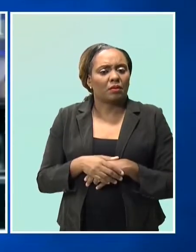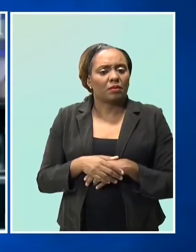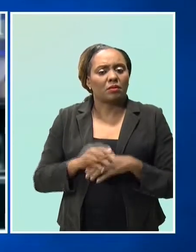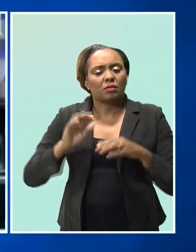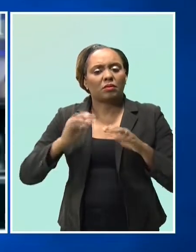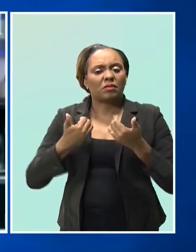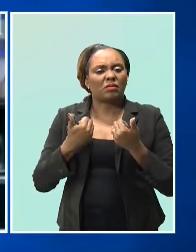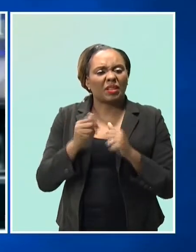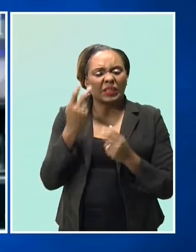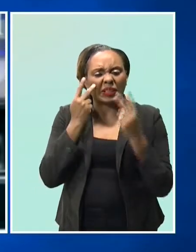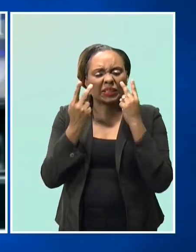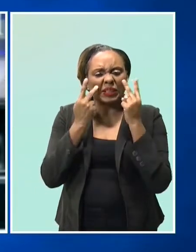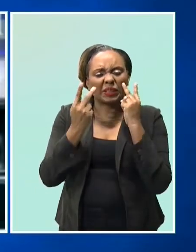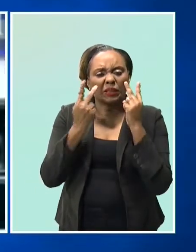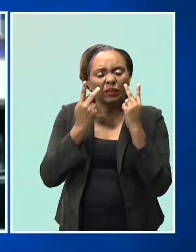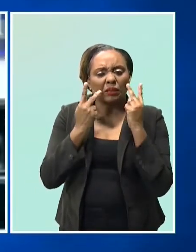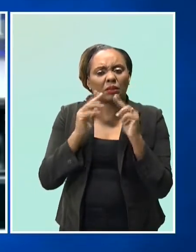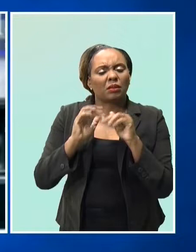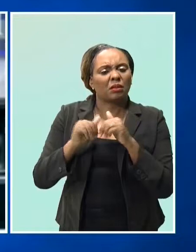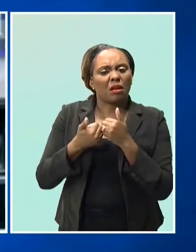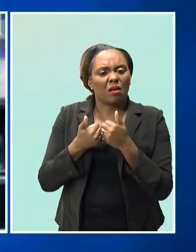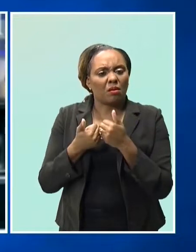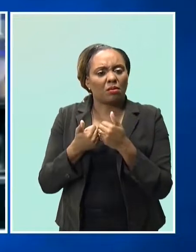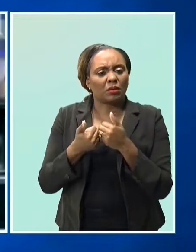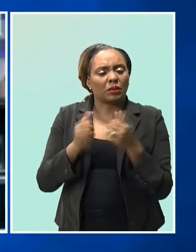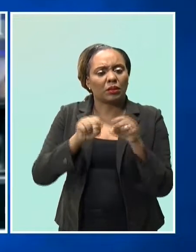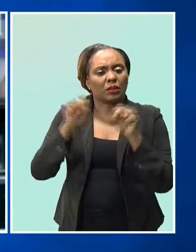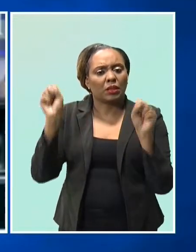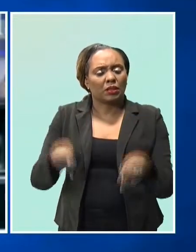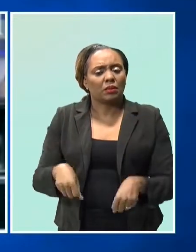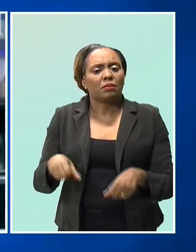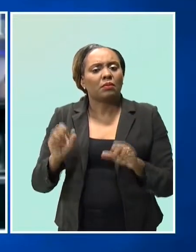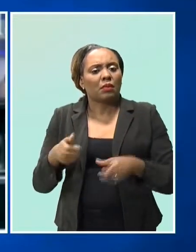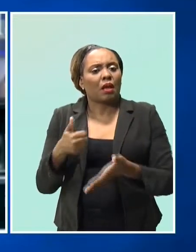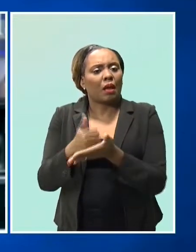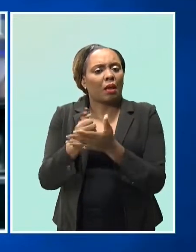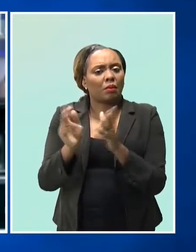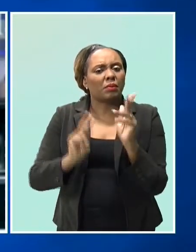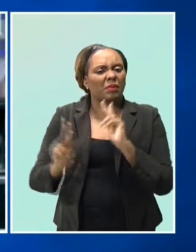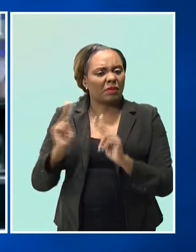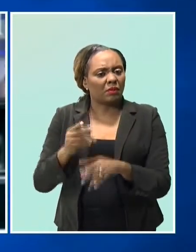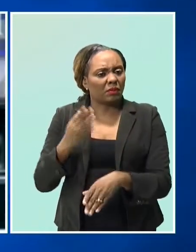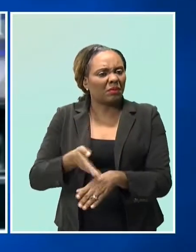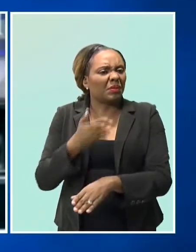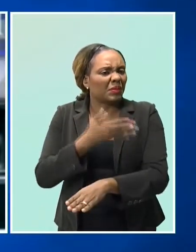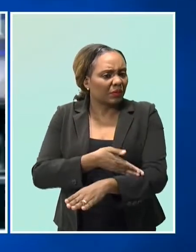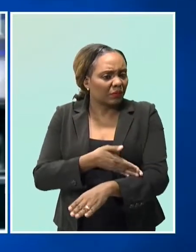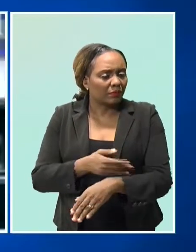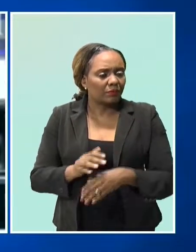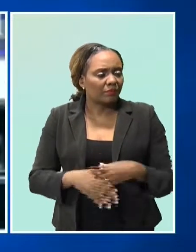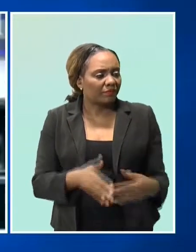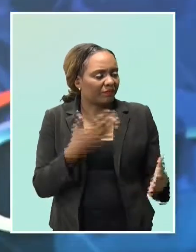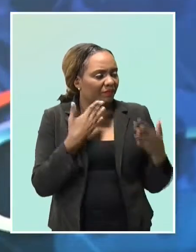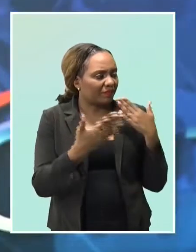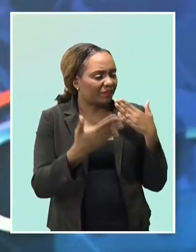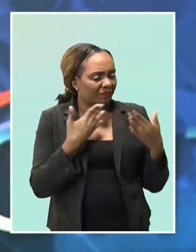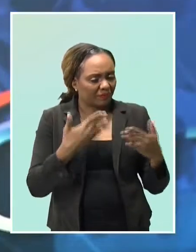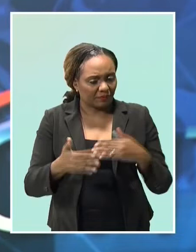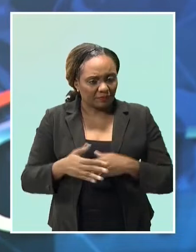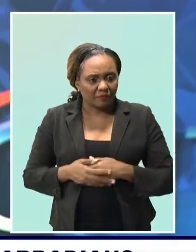to just more or less regularize the system after those measures. A long road ahead. Thank you so much, Ryan, for the details.